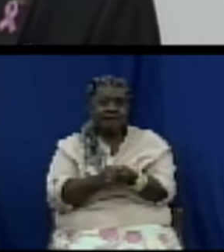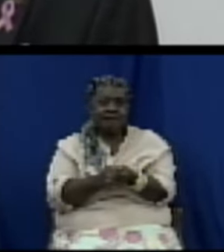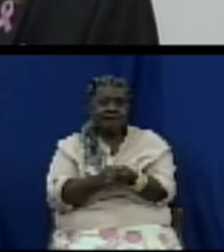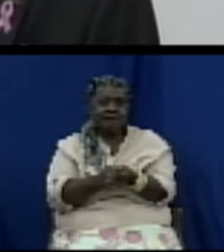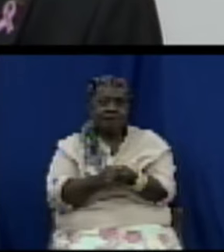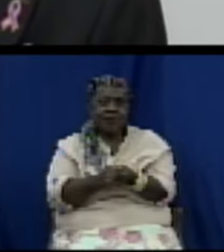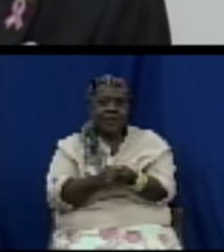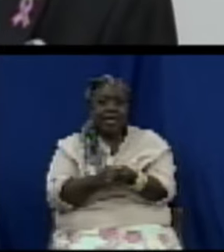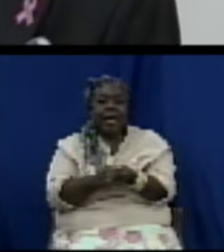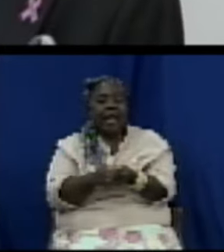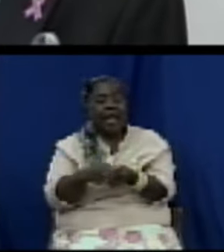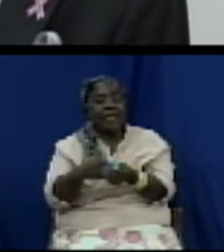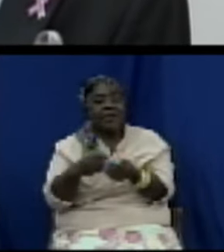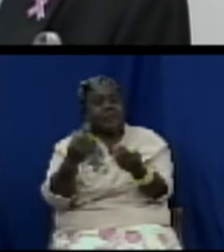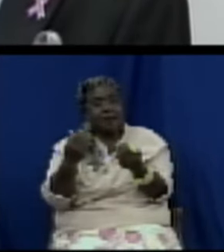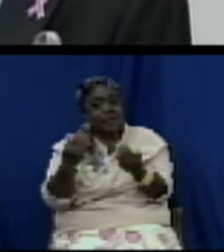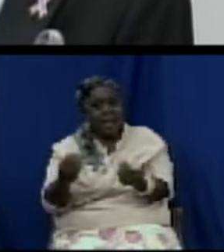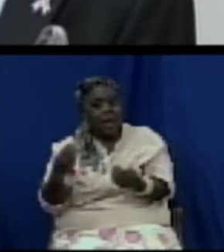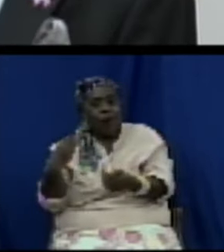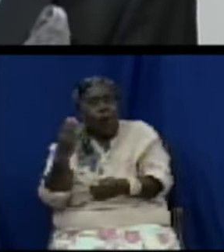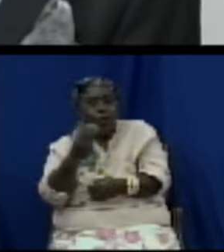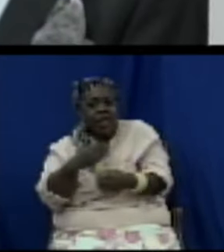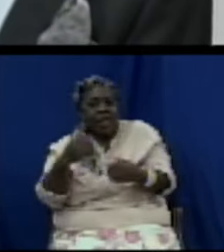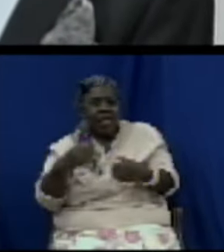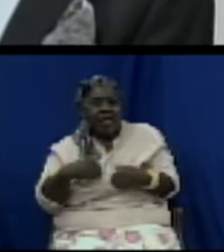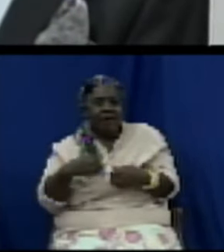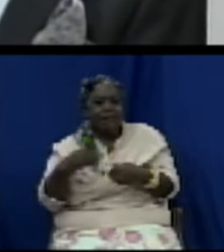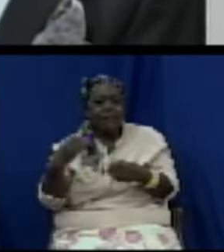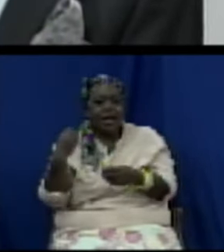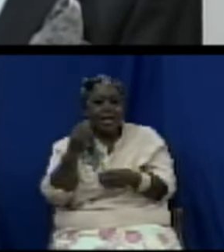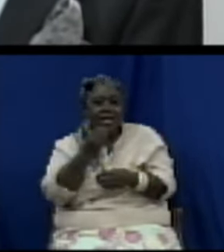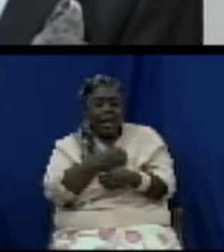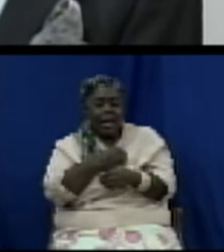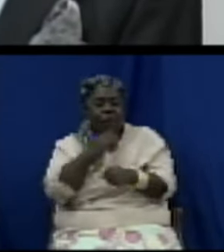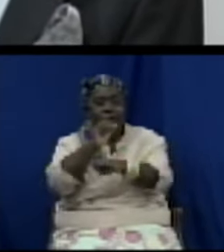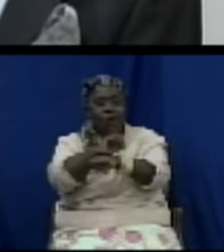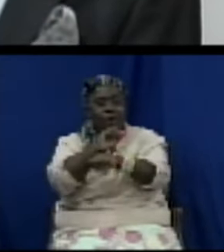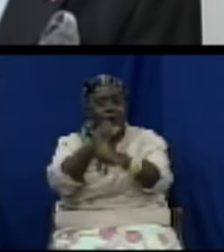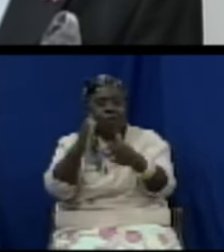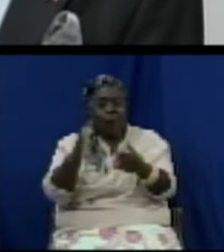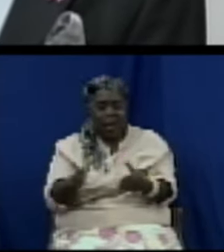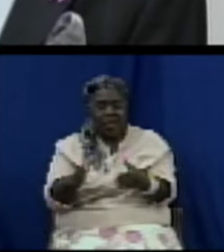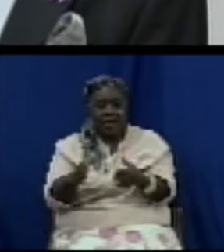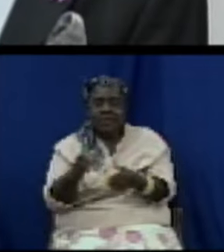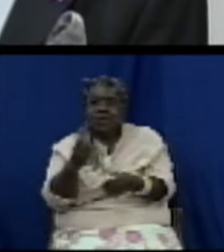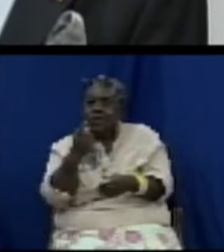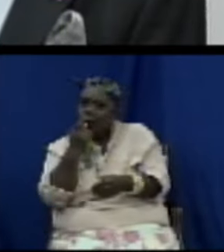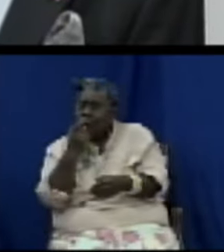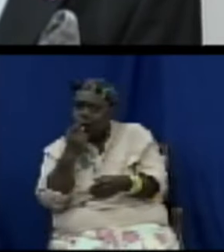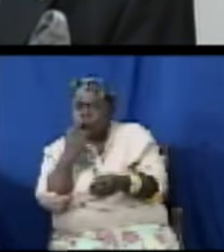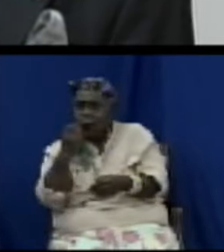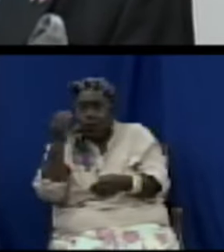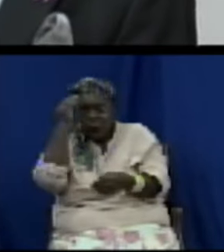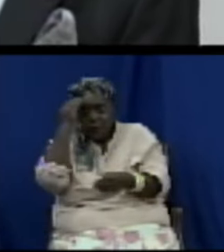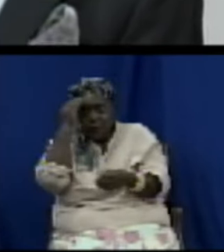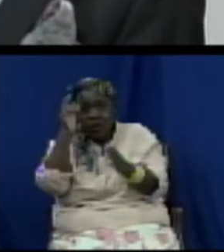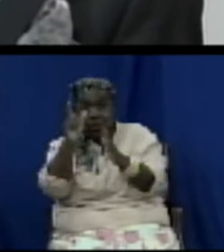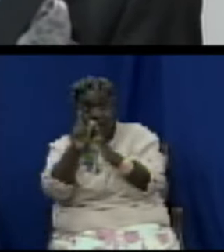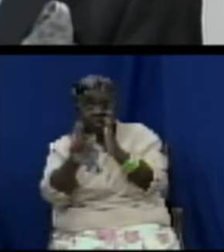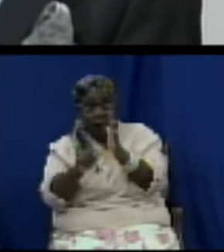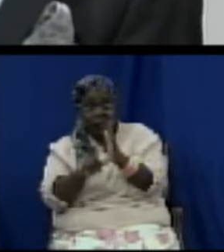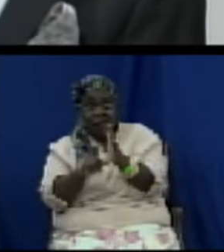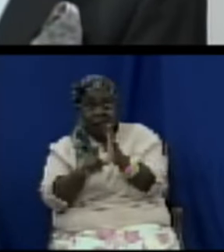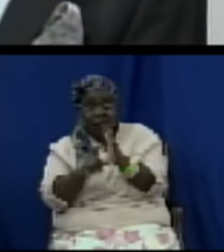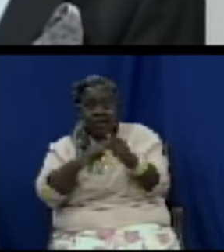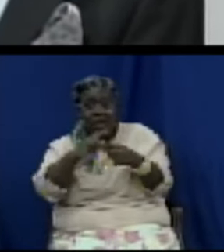officers protecting consumers must know the law we will make changes